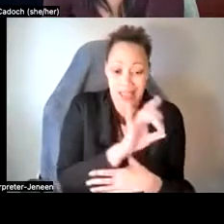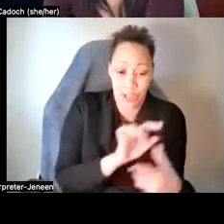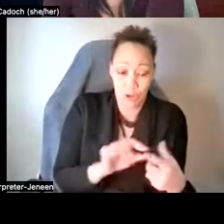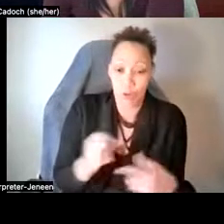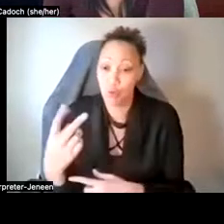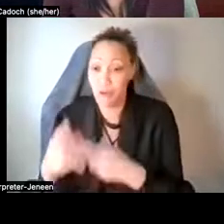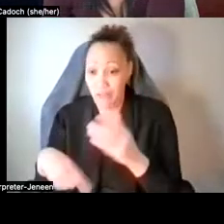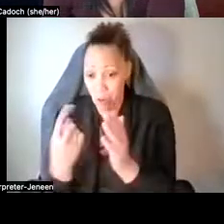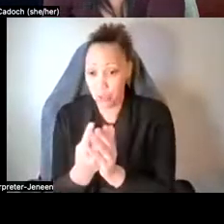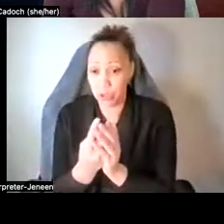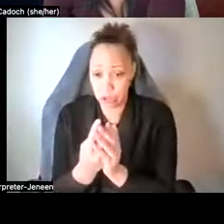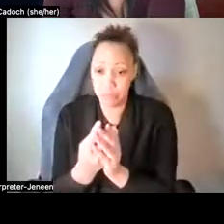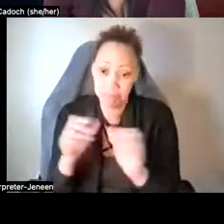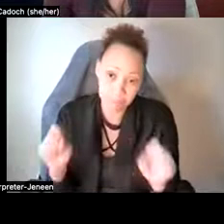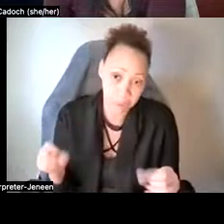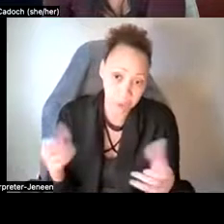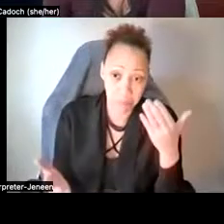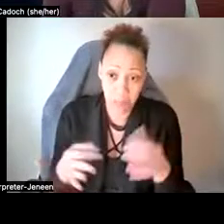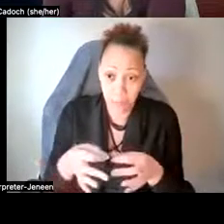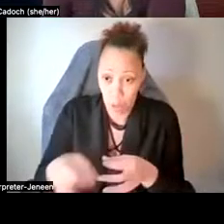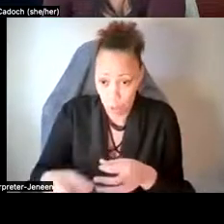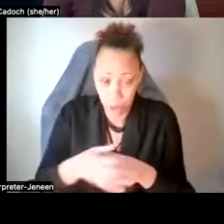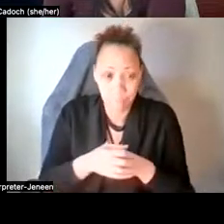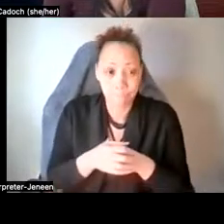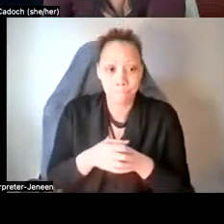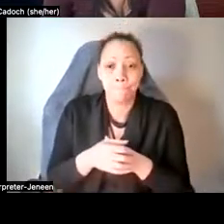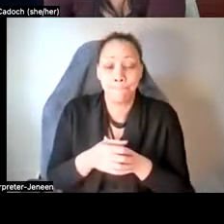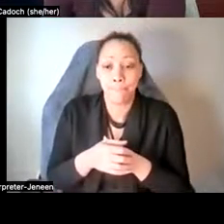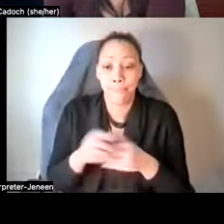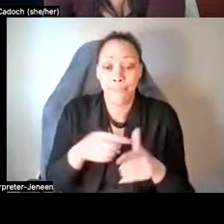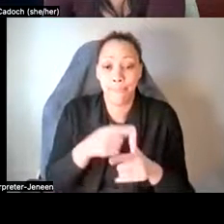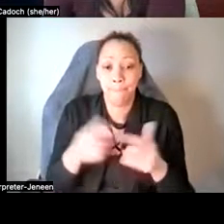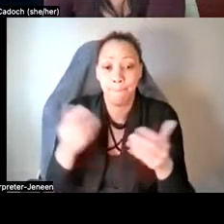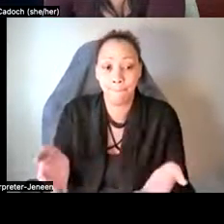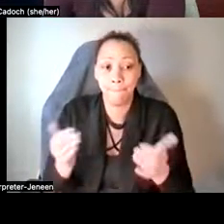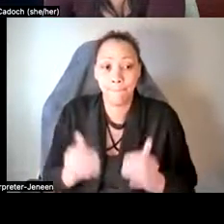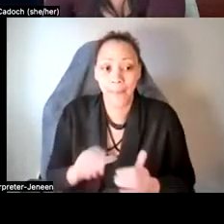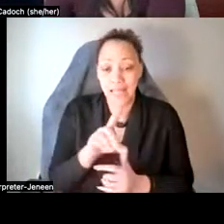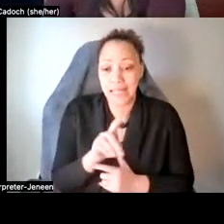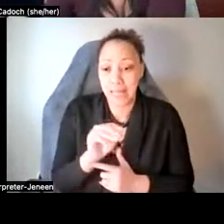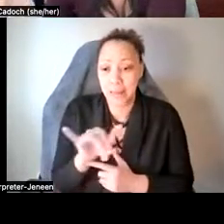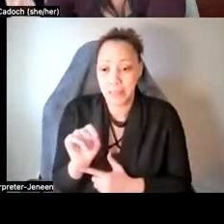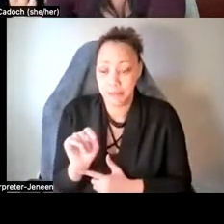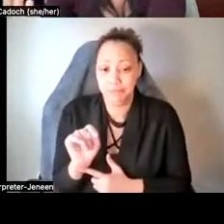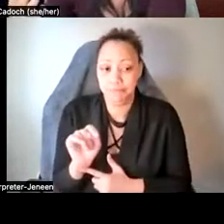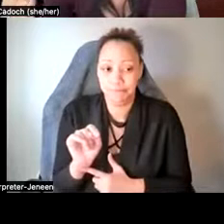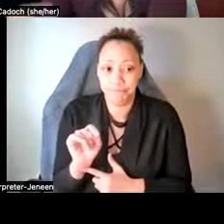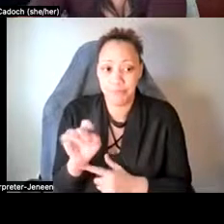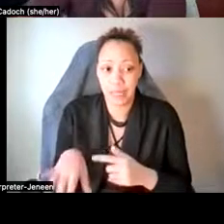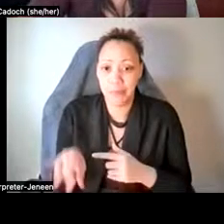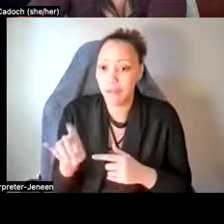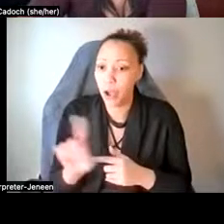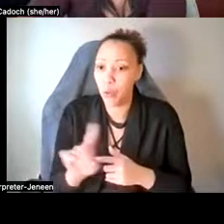hours, potentially even longer. Um, then we have DMT, um, is, um, can be found in